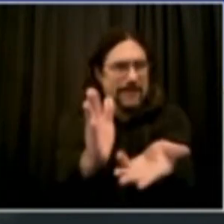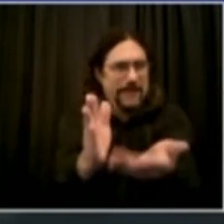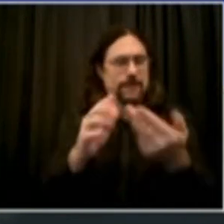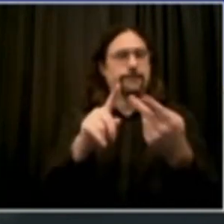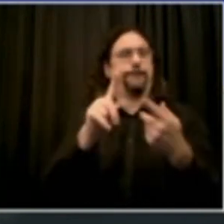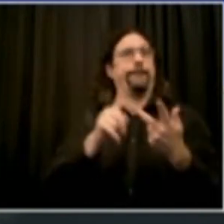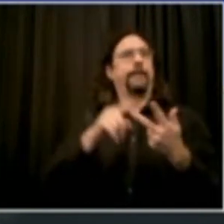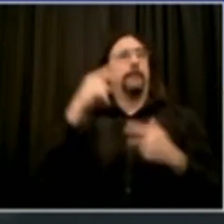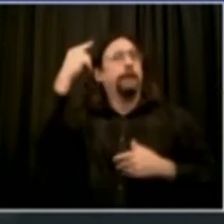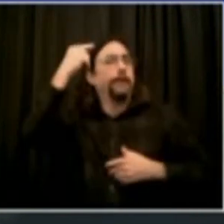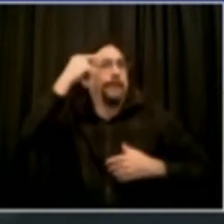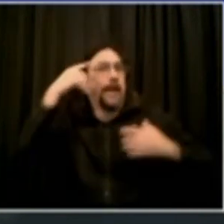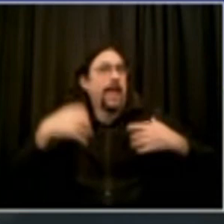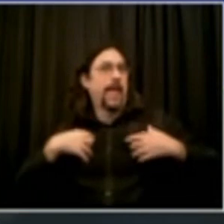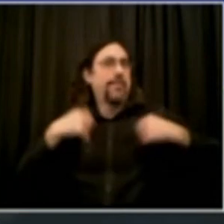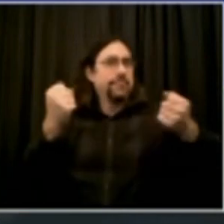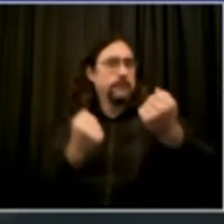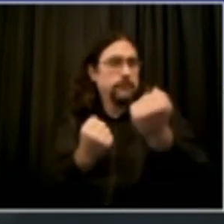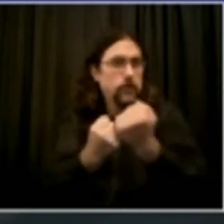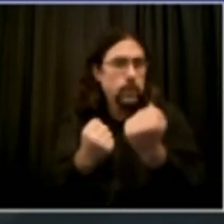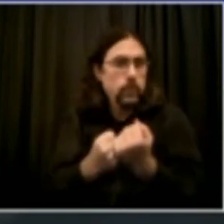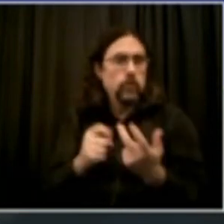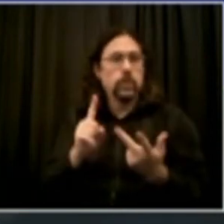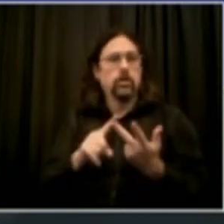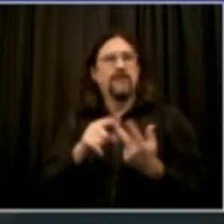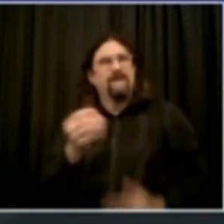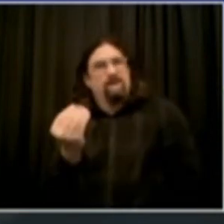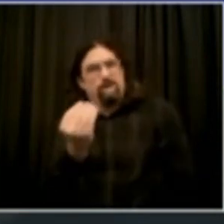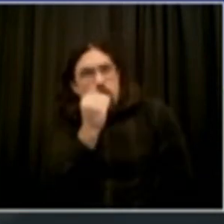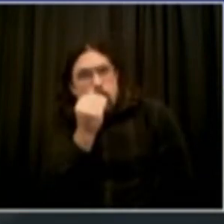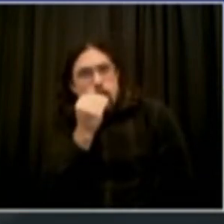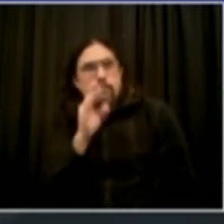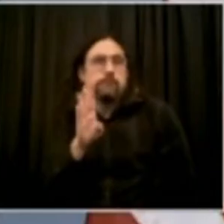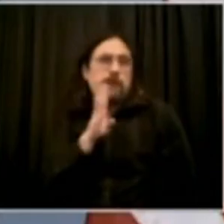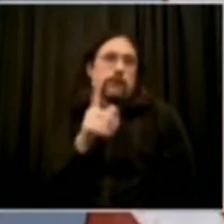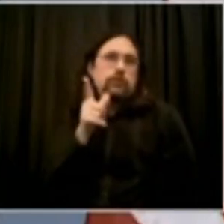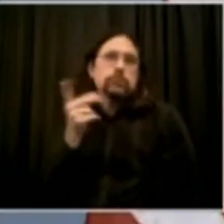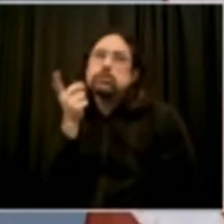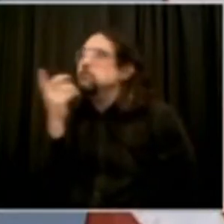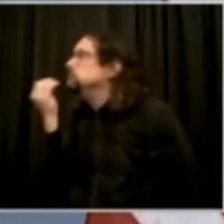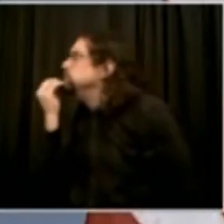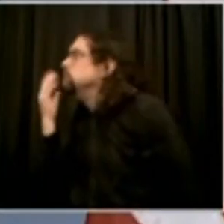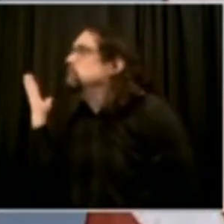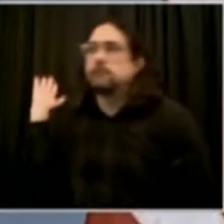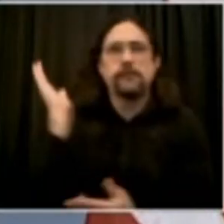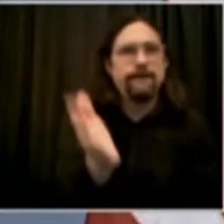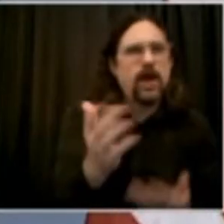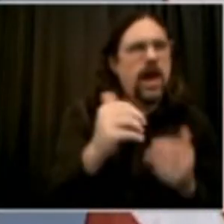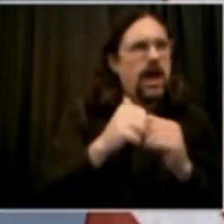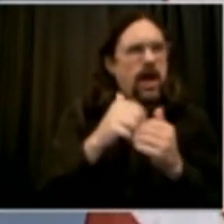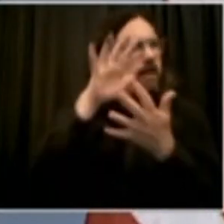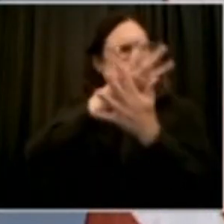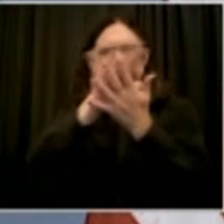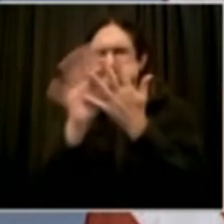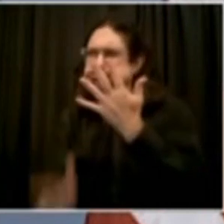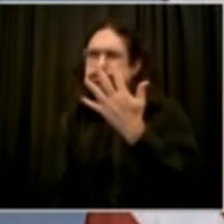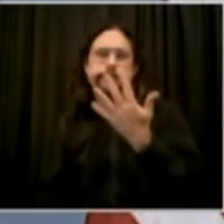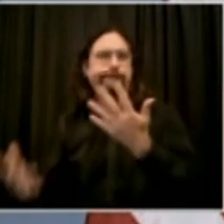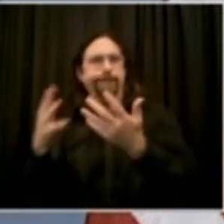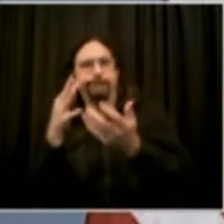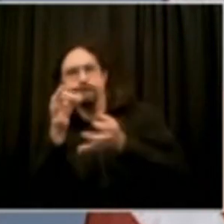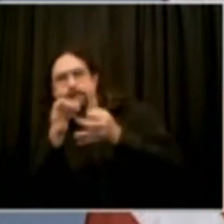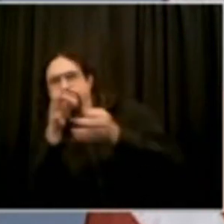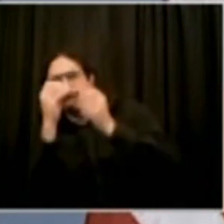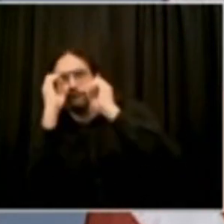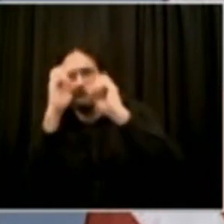moment to extend my appreciation to all the New Yorkers out there who have been participating in the test and trace course so far. So if you've gone out